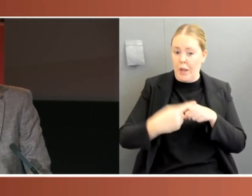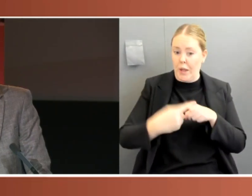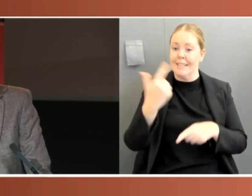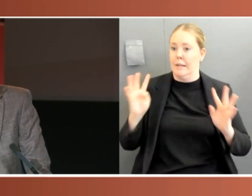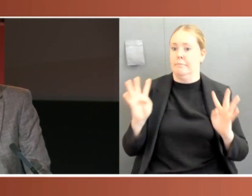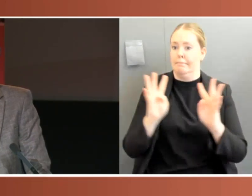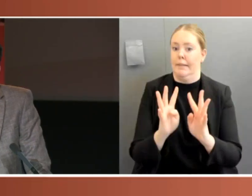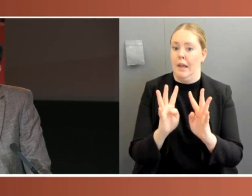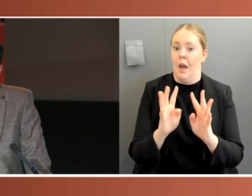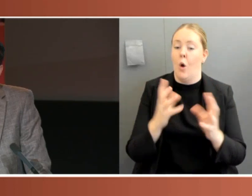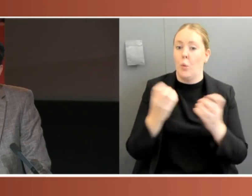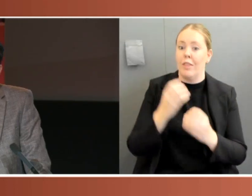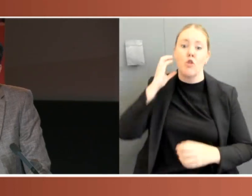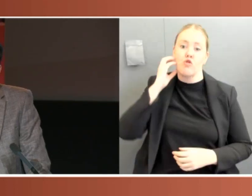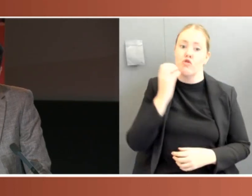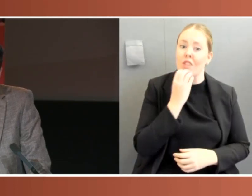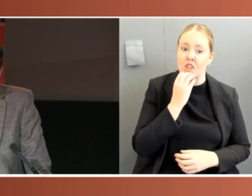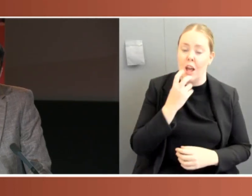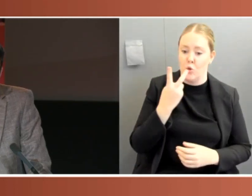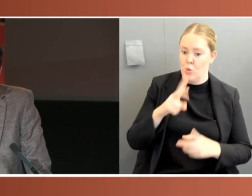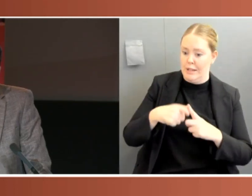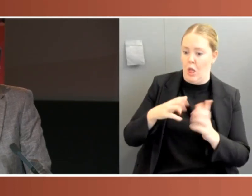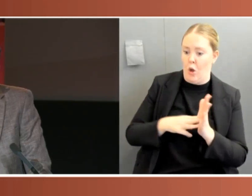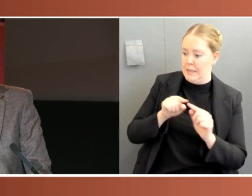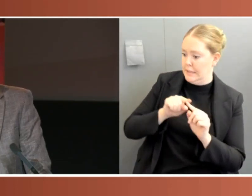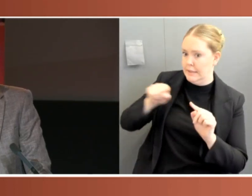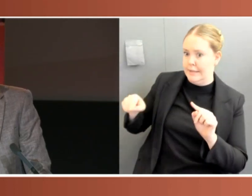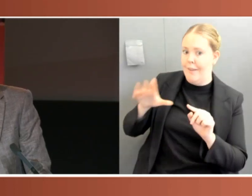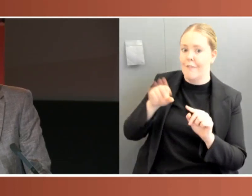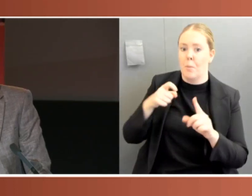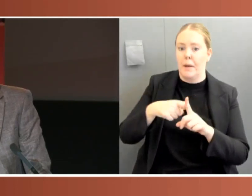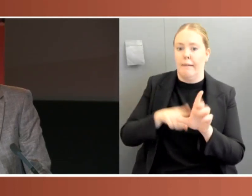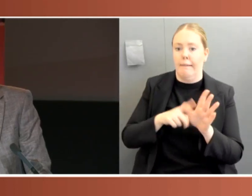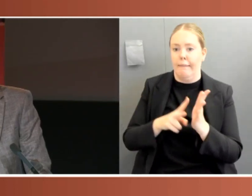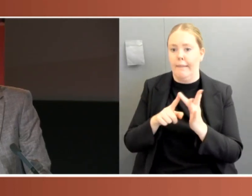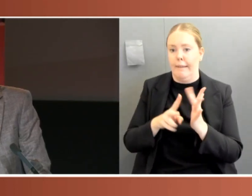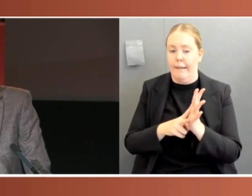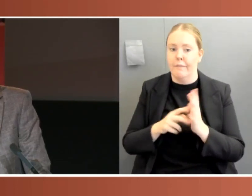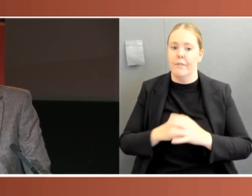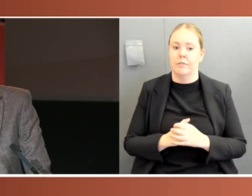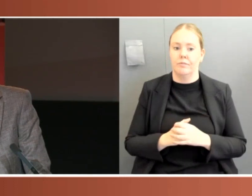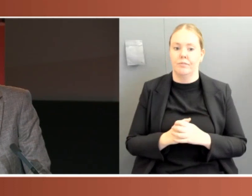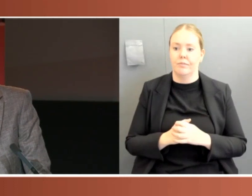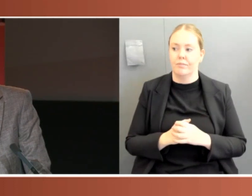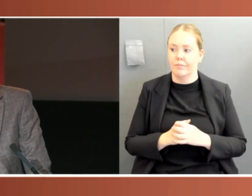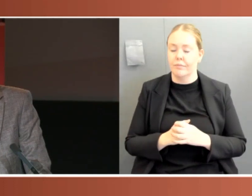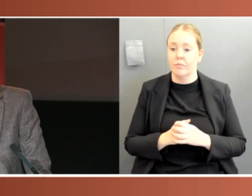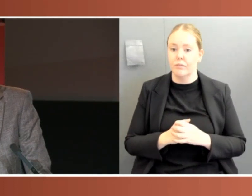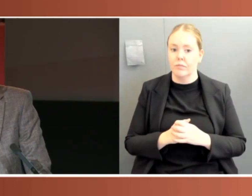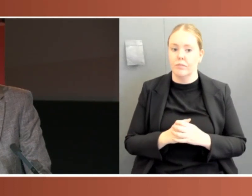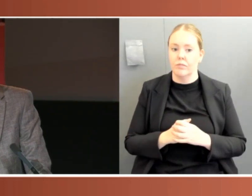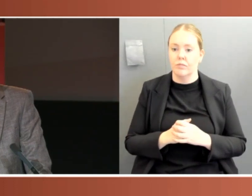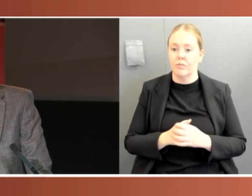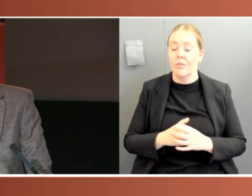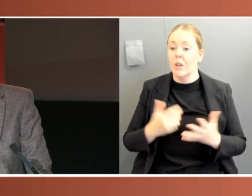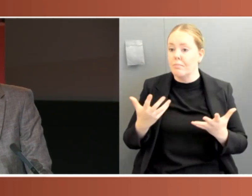Of course, pandemics present different challenges to war. As large collected bodies comprised of relatively older people that tend to be in close contact with